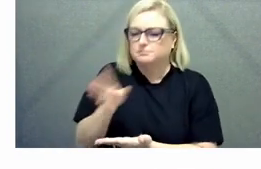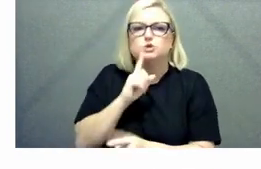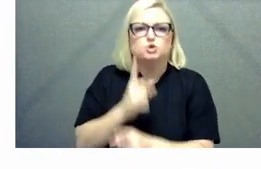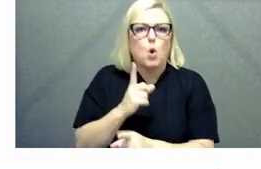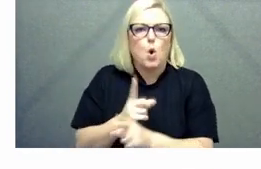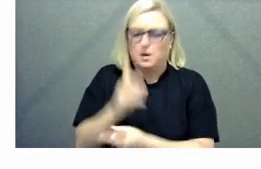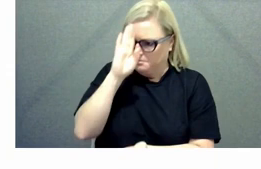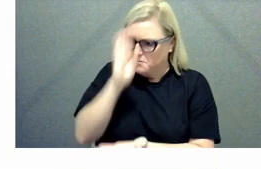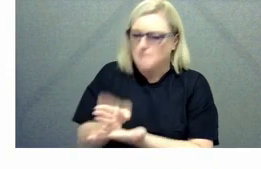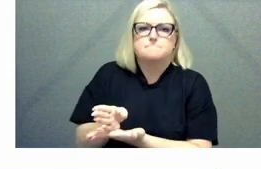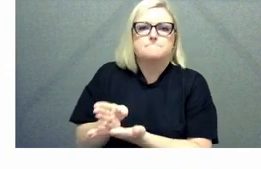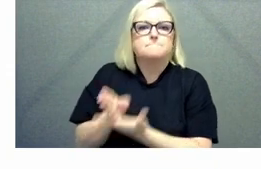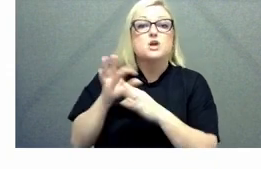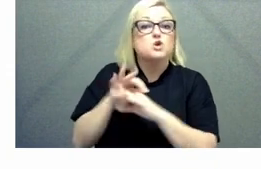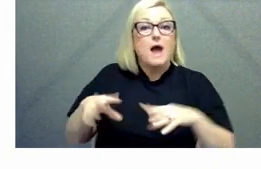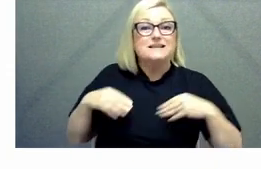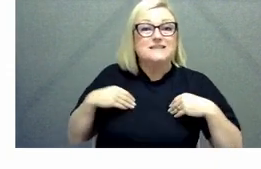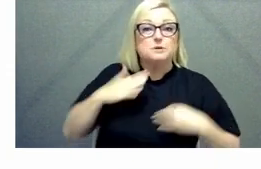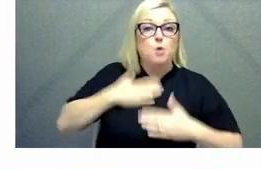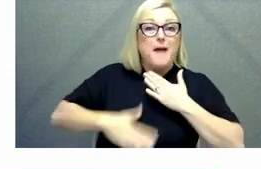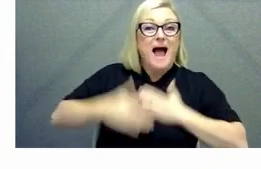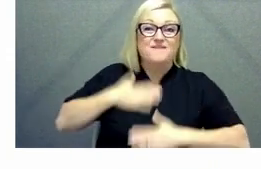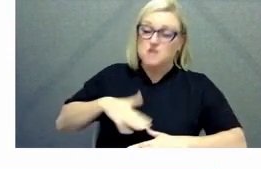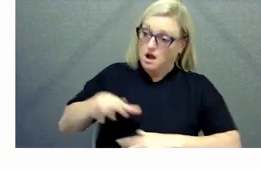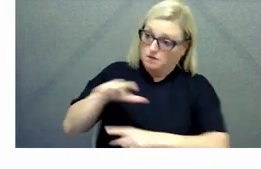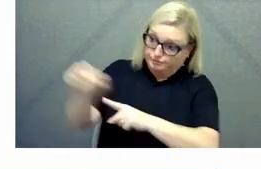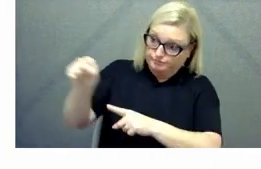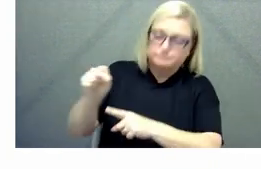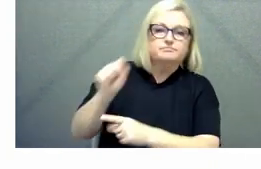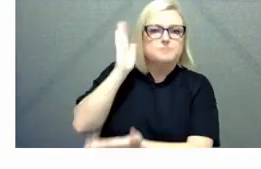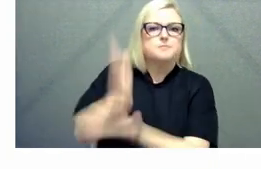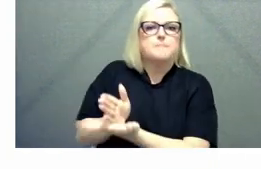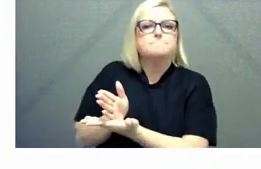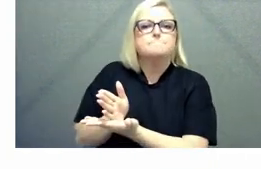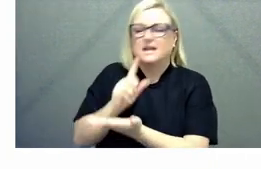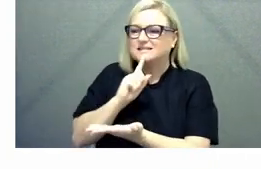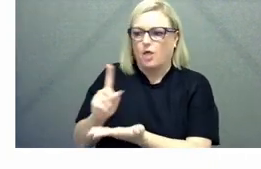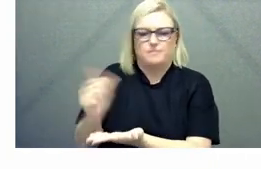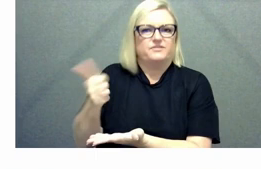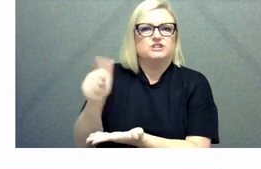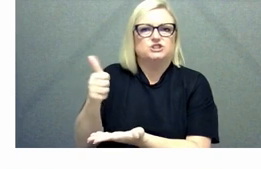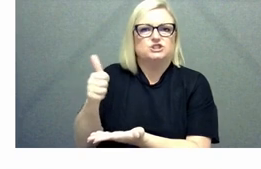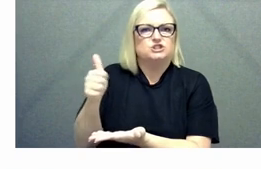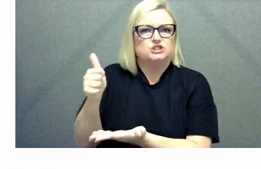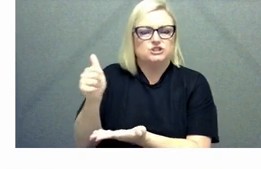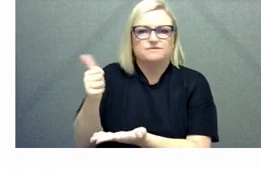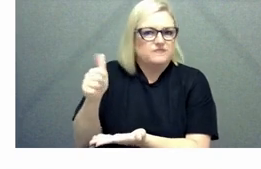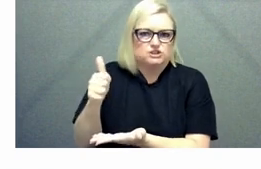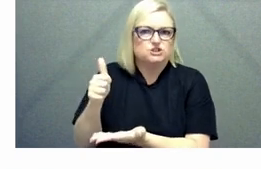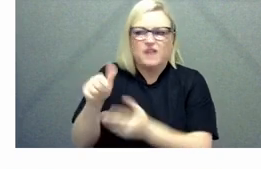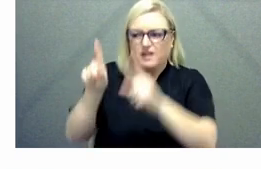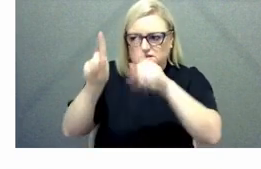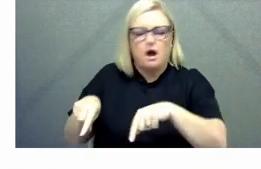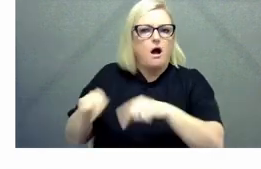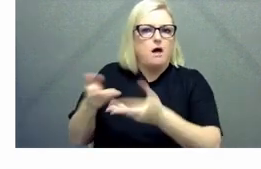unacceptable behaviors through the mechanisms and the support that's available to you is absolutely critical and i think that also leads into the well-being